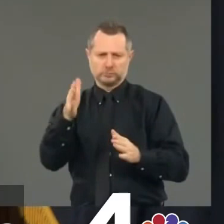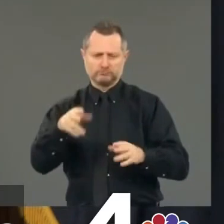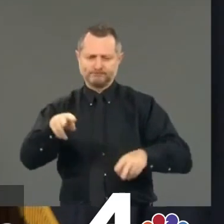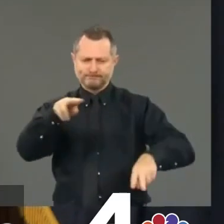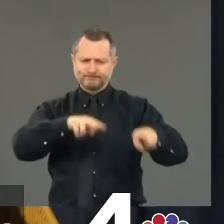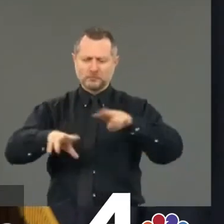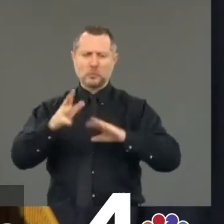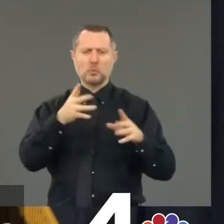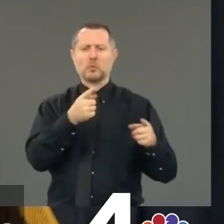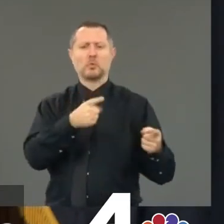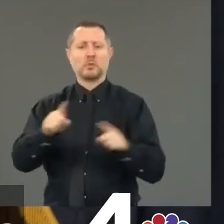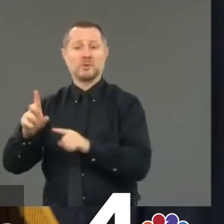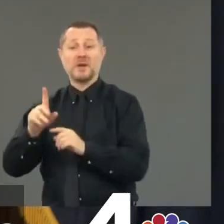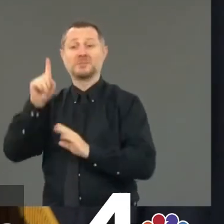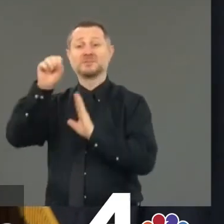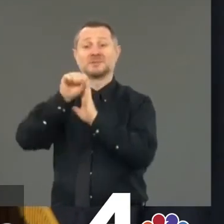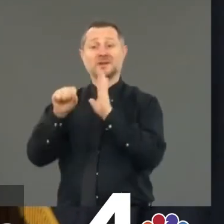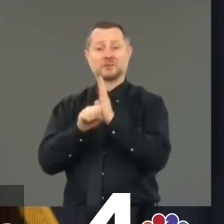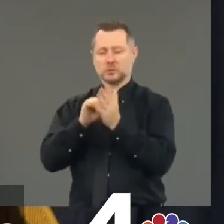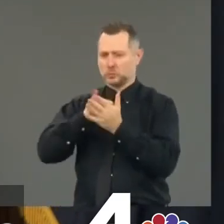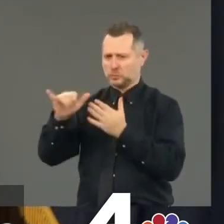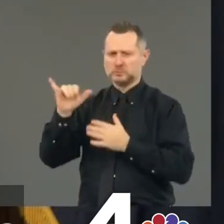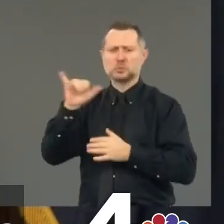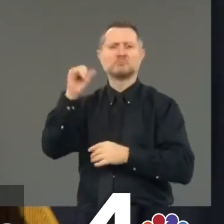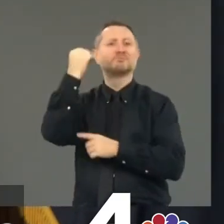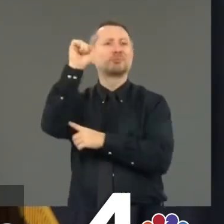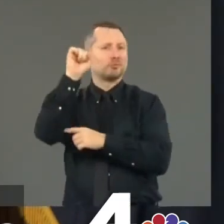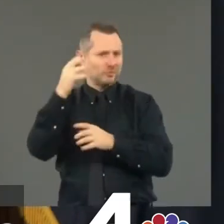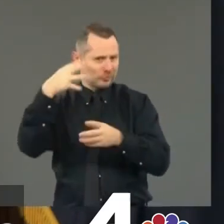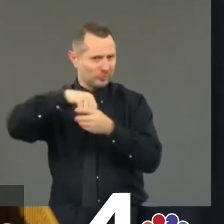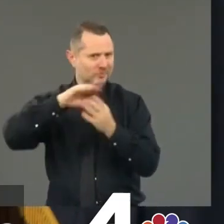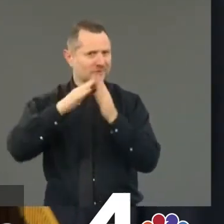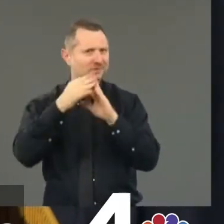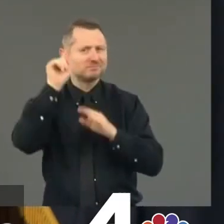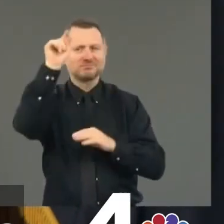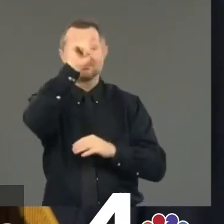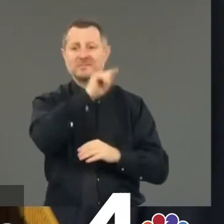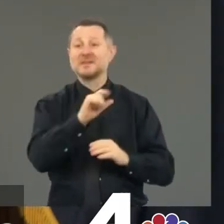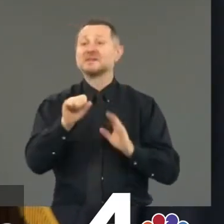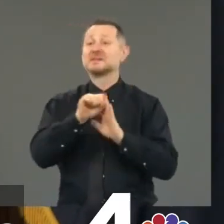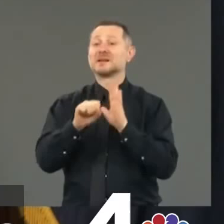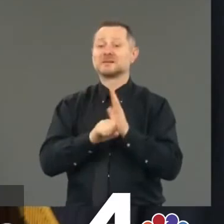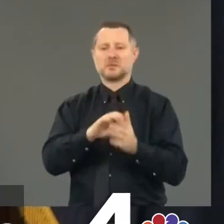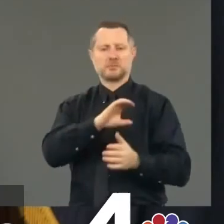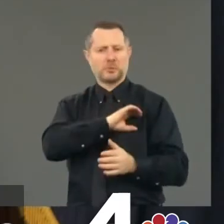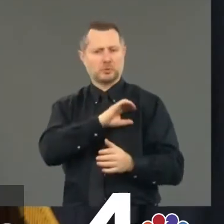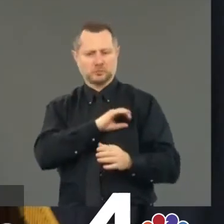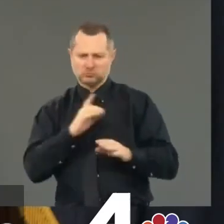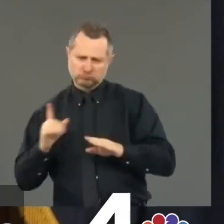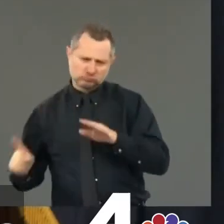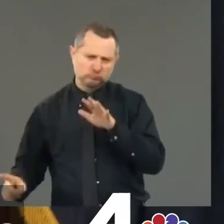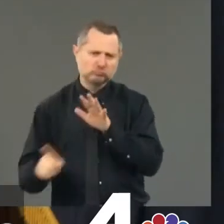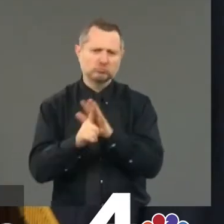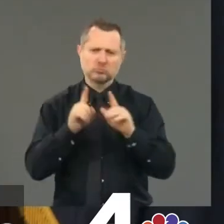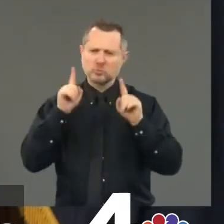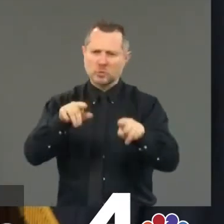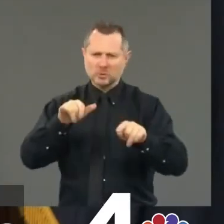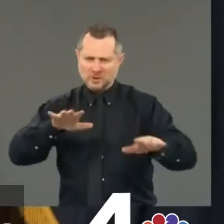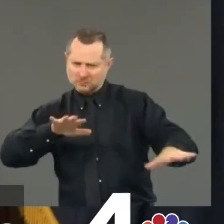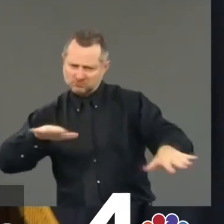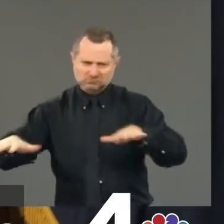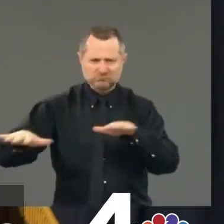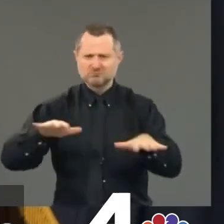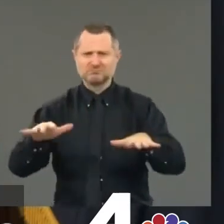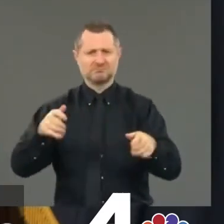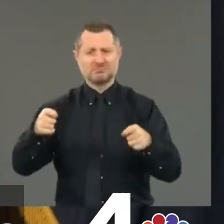Upstate New York, we also had actions. We had a significant state police presence all across upstate New York. We have the